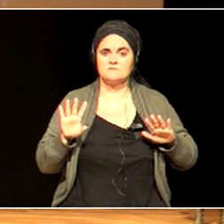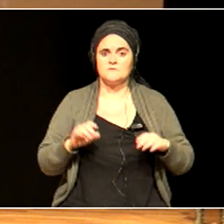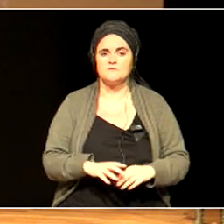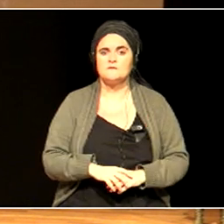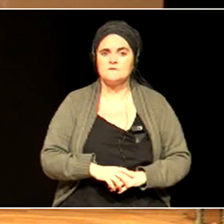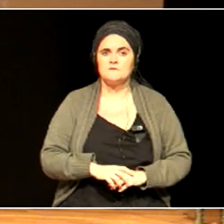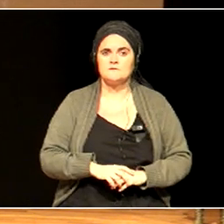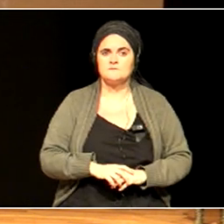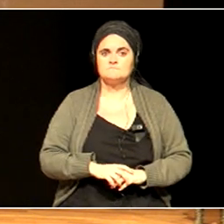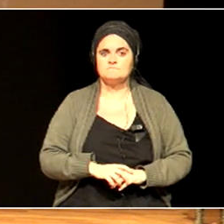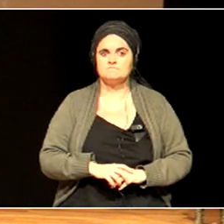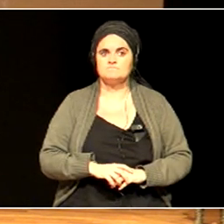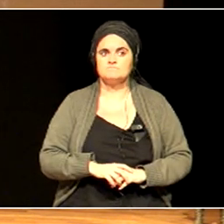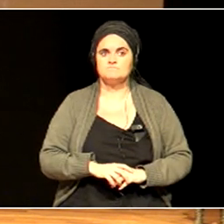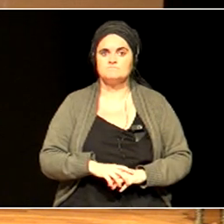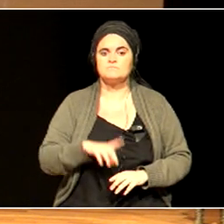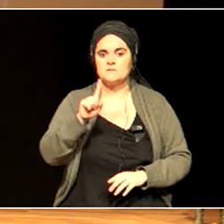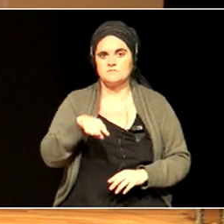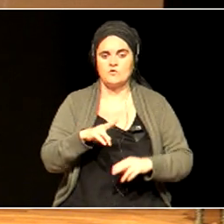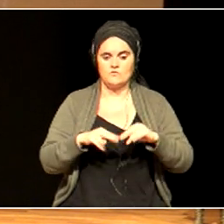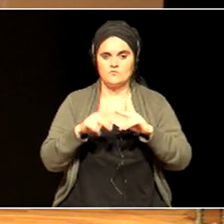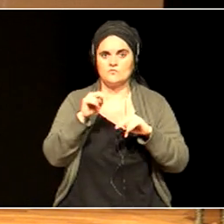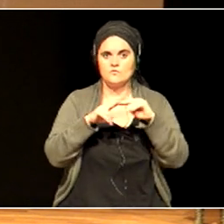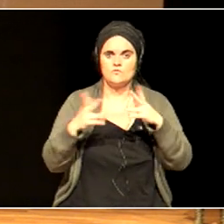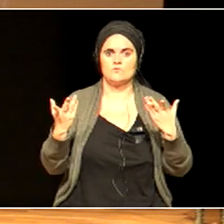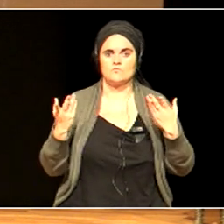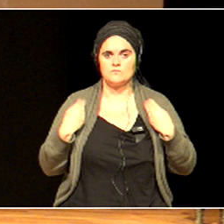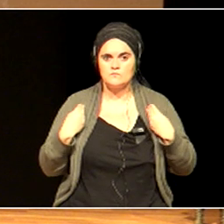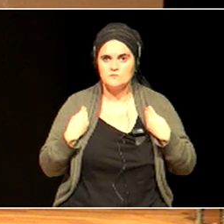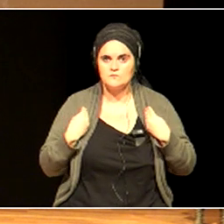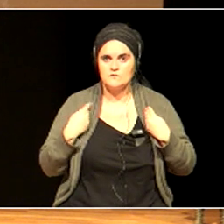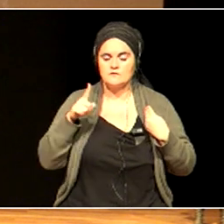mobility, trade and transport.